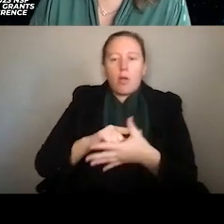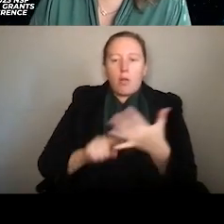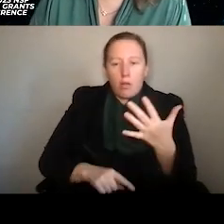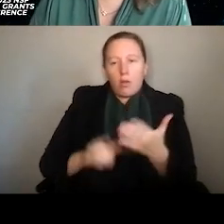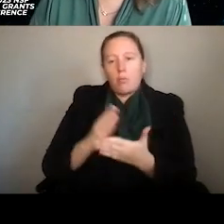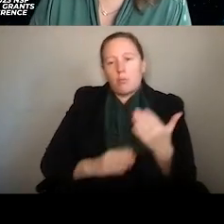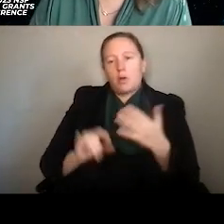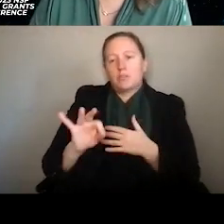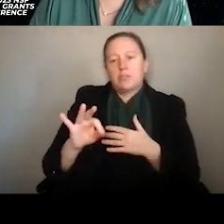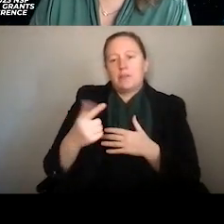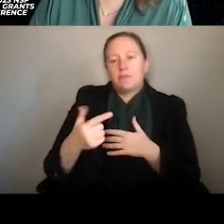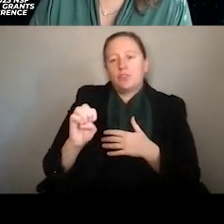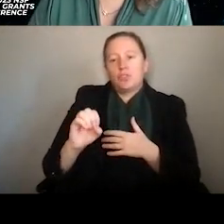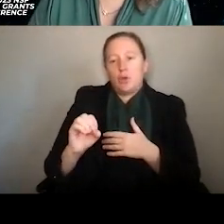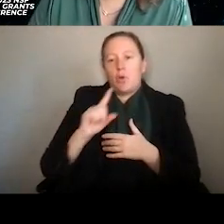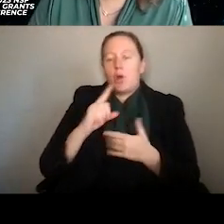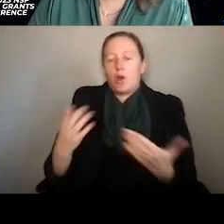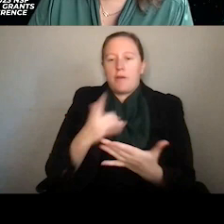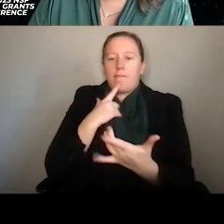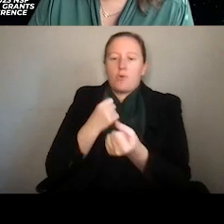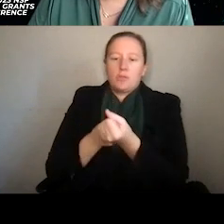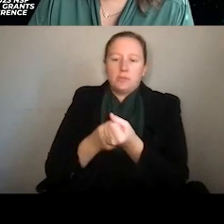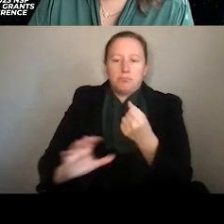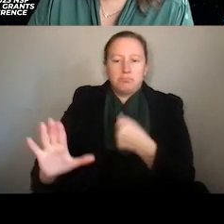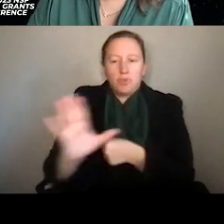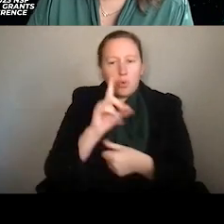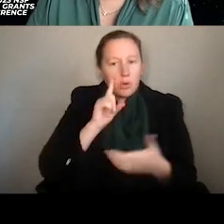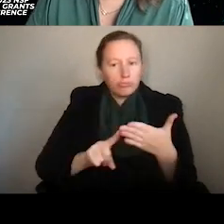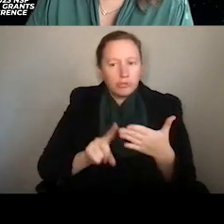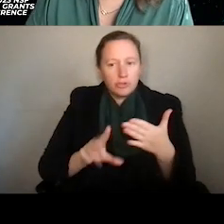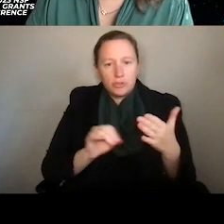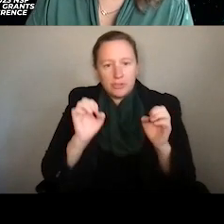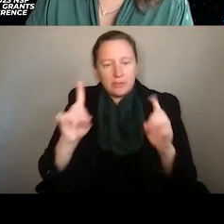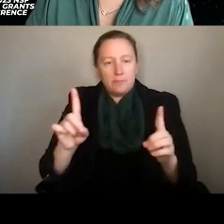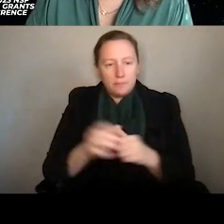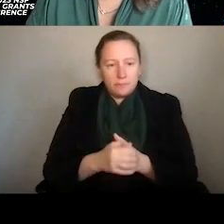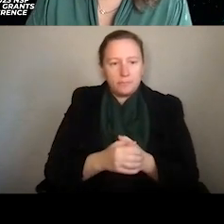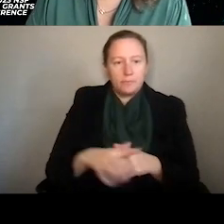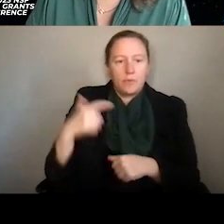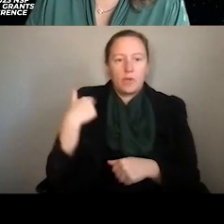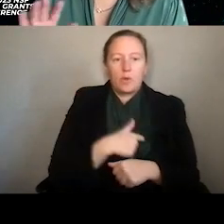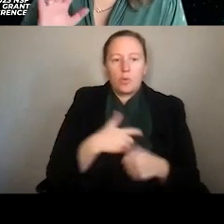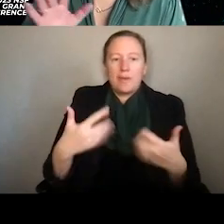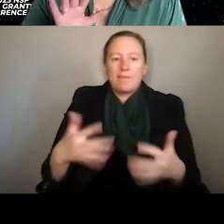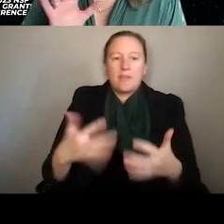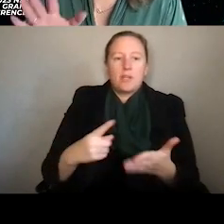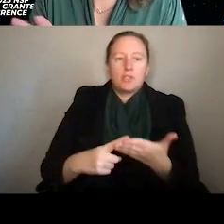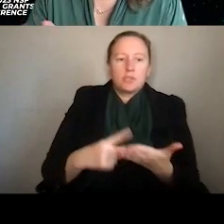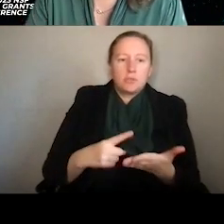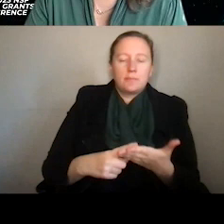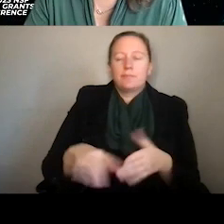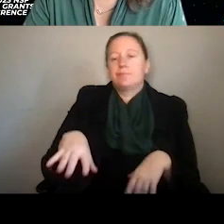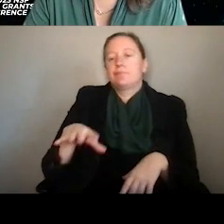and the rest of NSF are here to support your research and education. And we've talked about the sort of discipline-focused